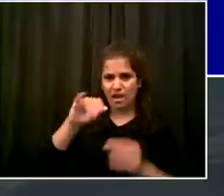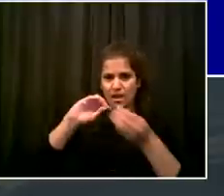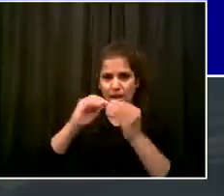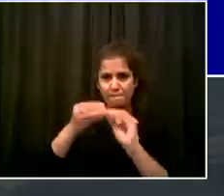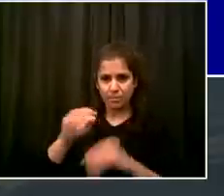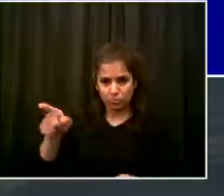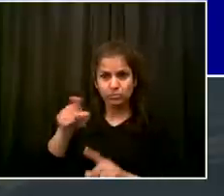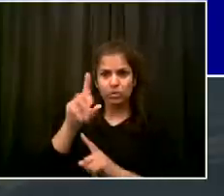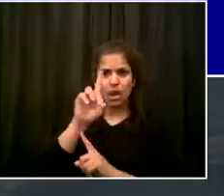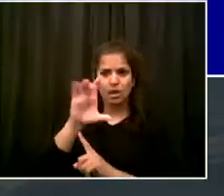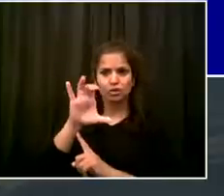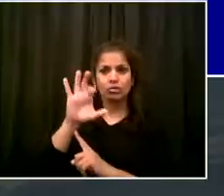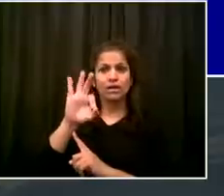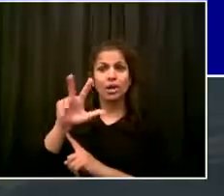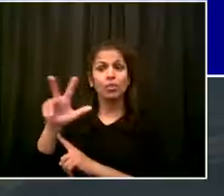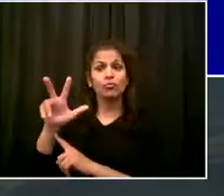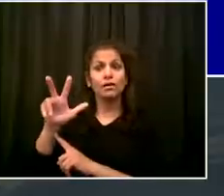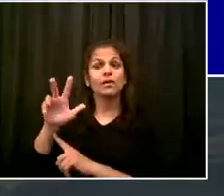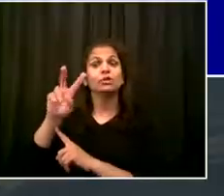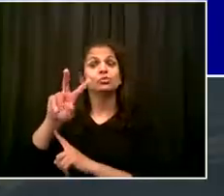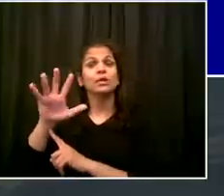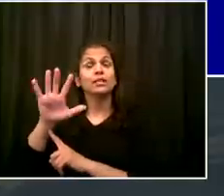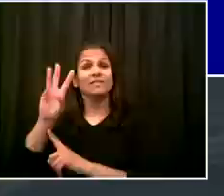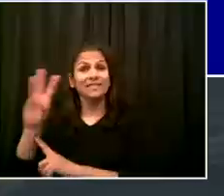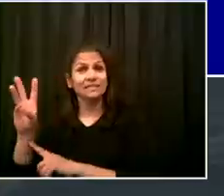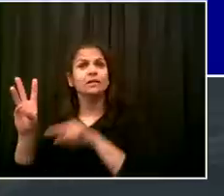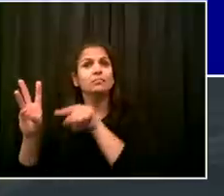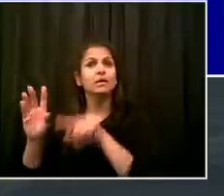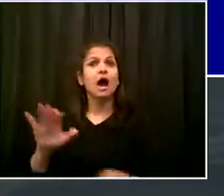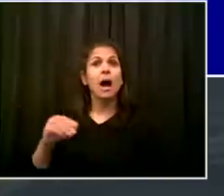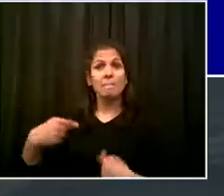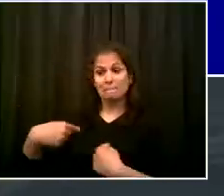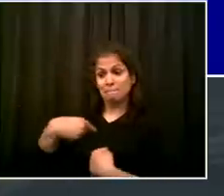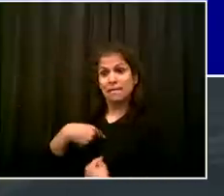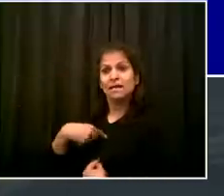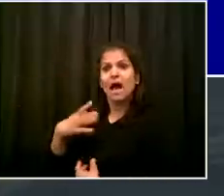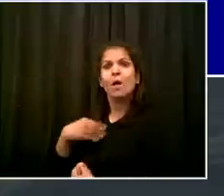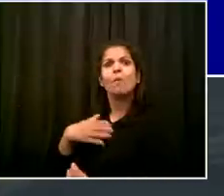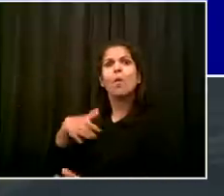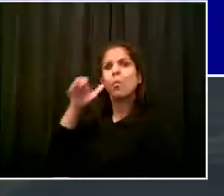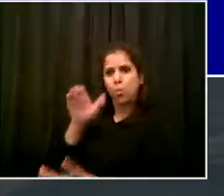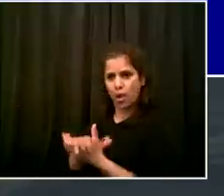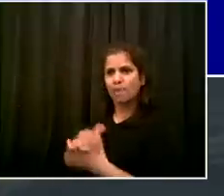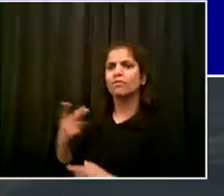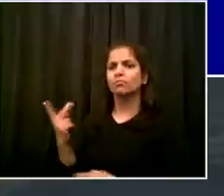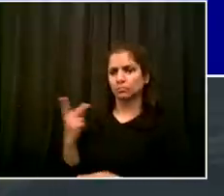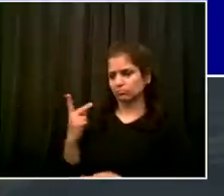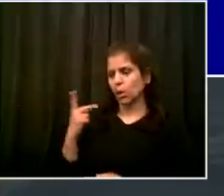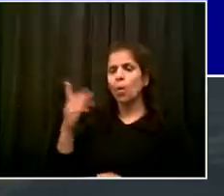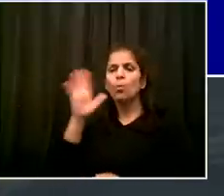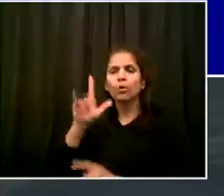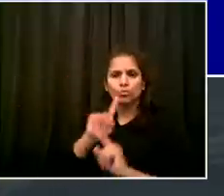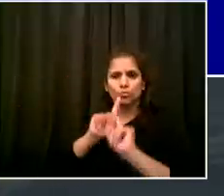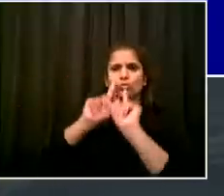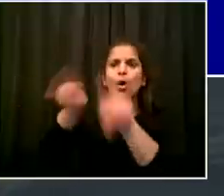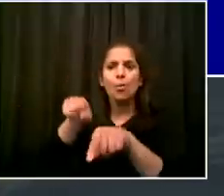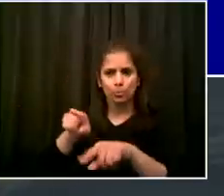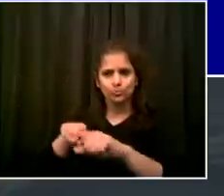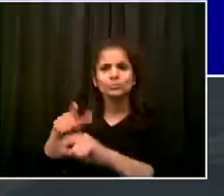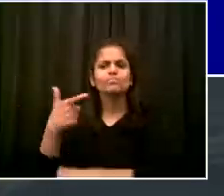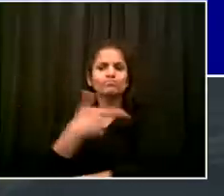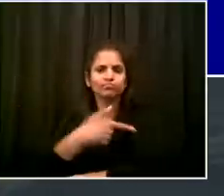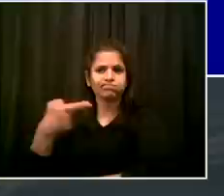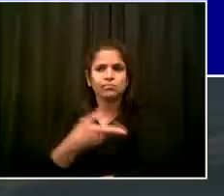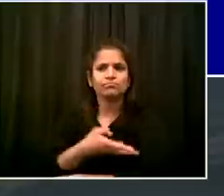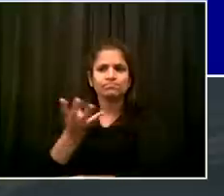with Shirlane. We know it's important, so we're going to do it. I'm asking you to do that as well. And literally, you